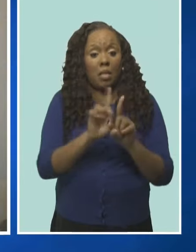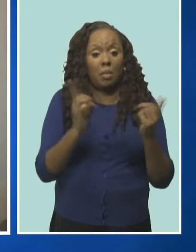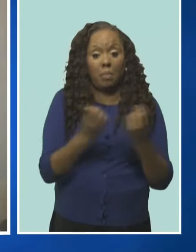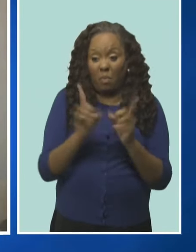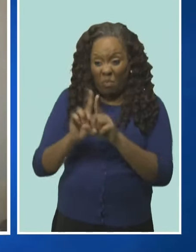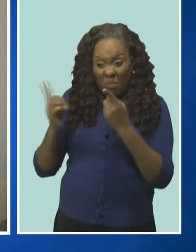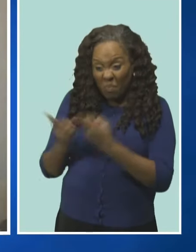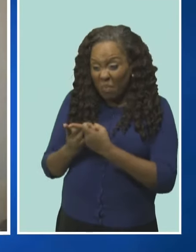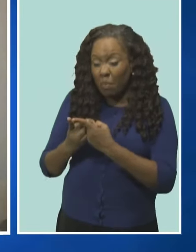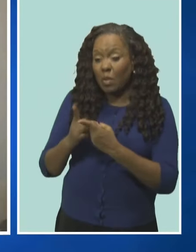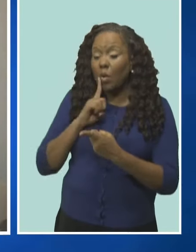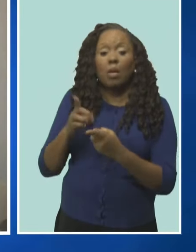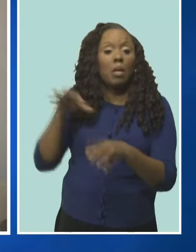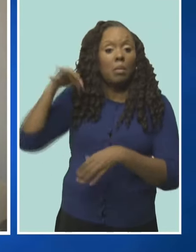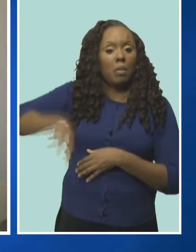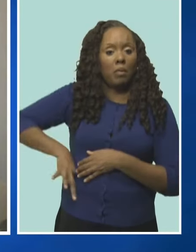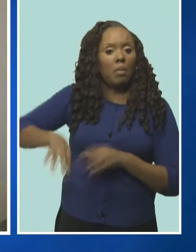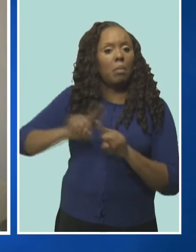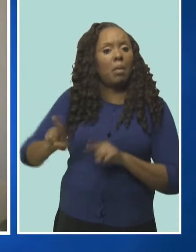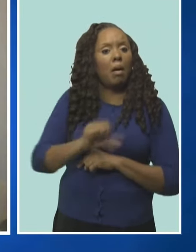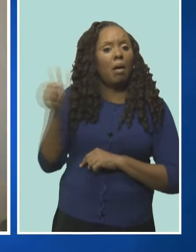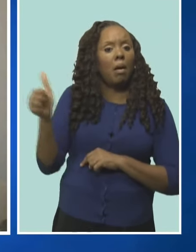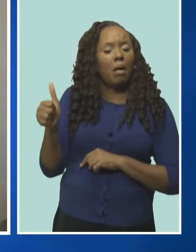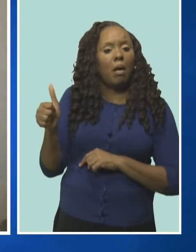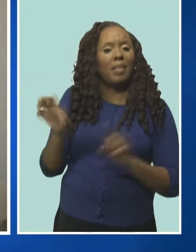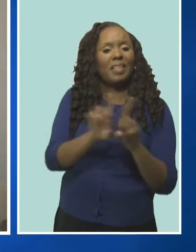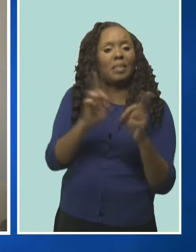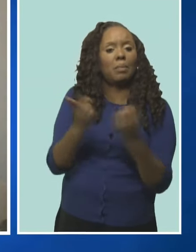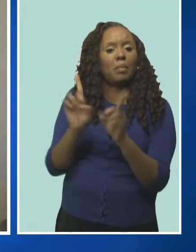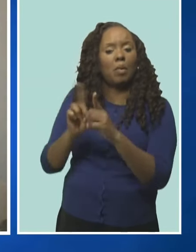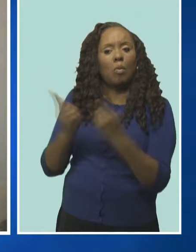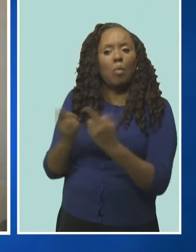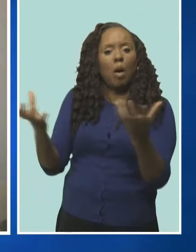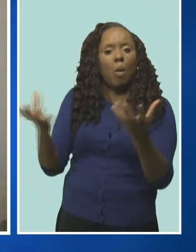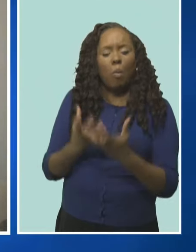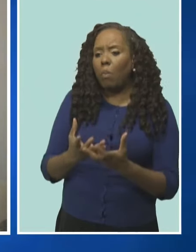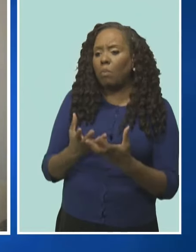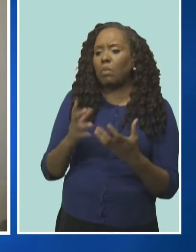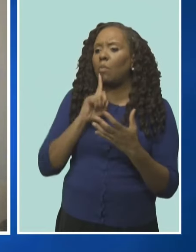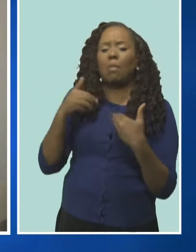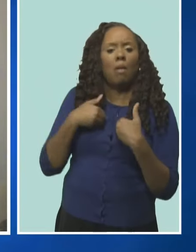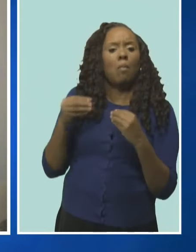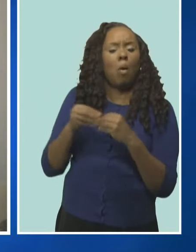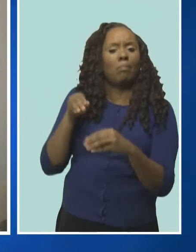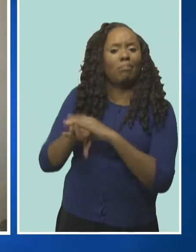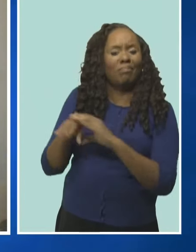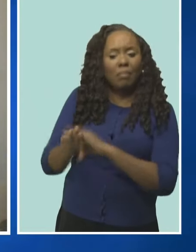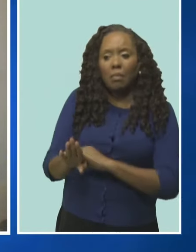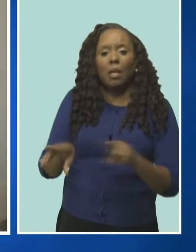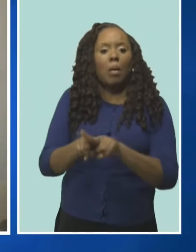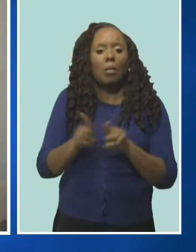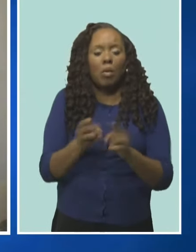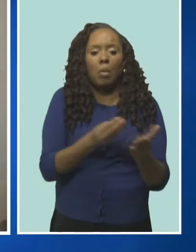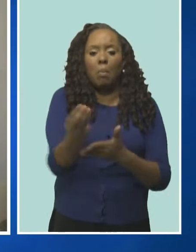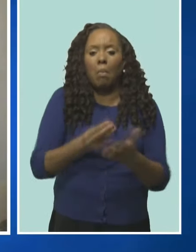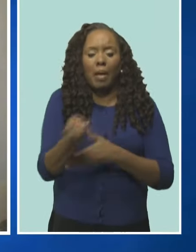film, there are larger departments that we should also be considering as well as the equipment to actually fulfill some